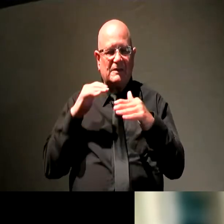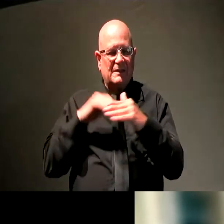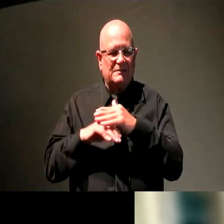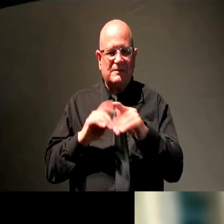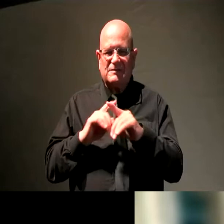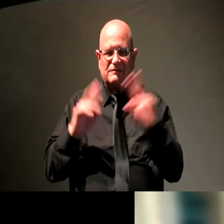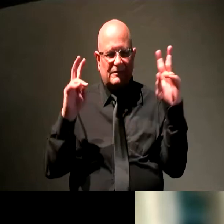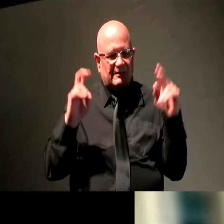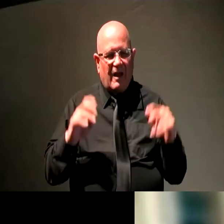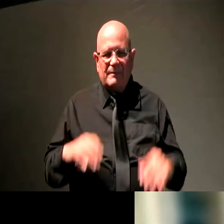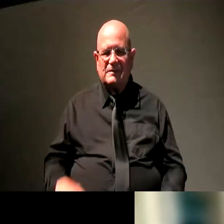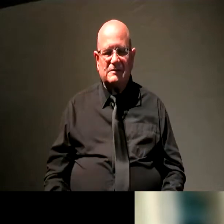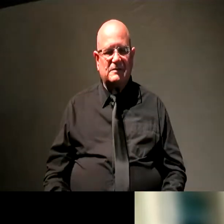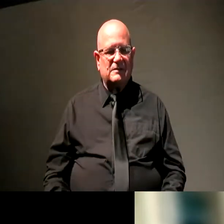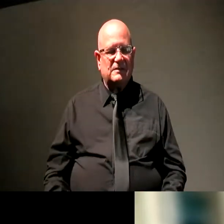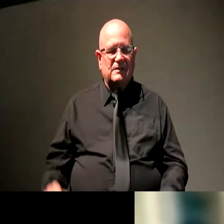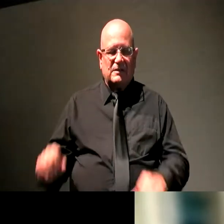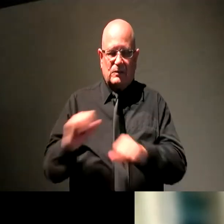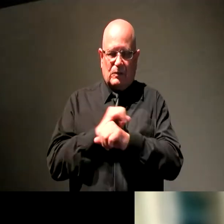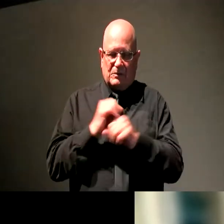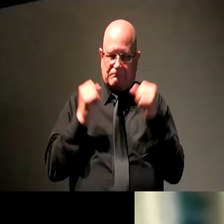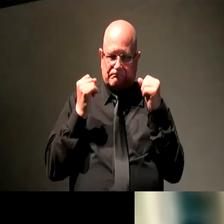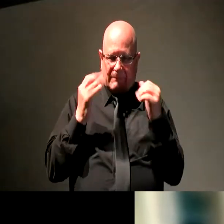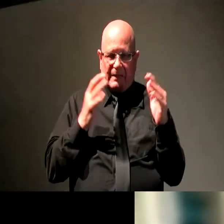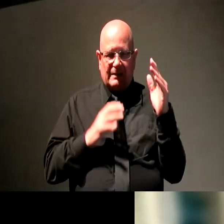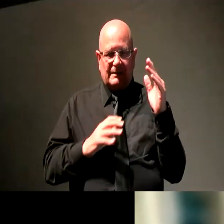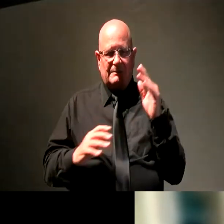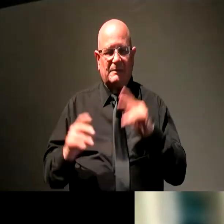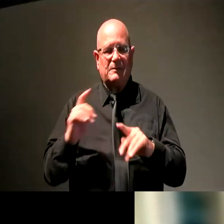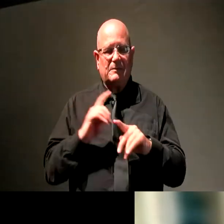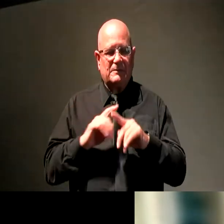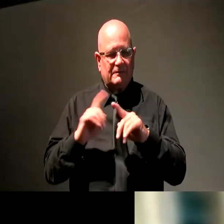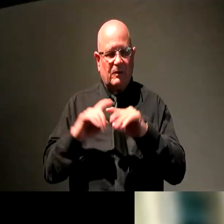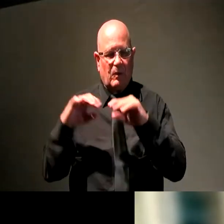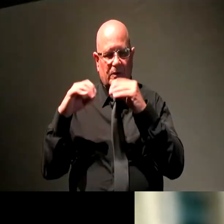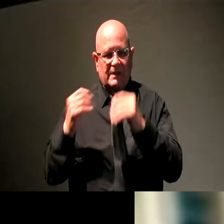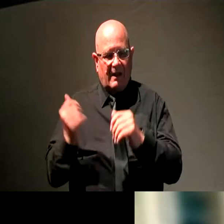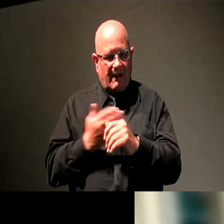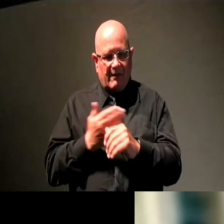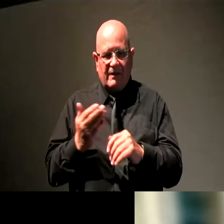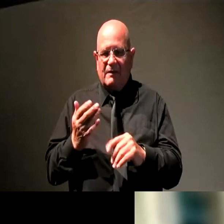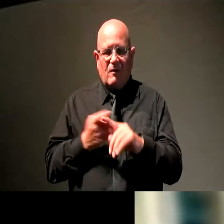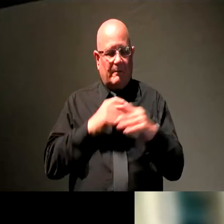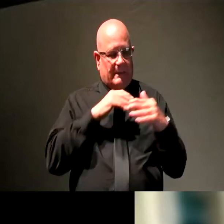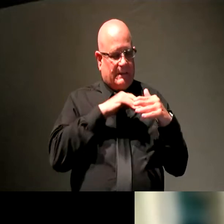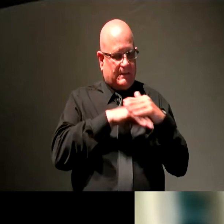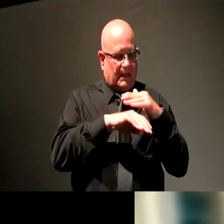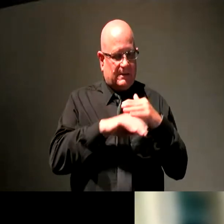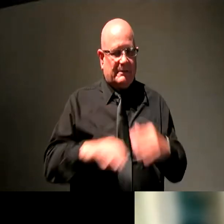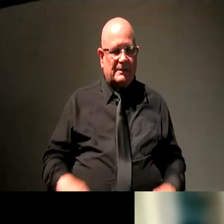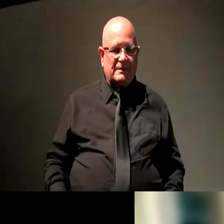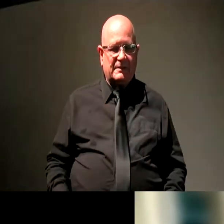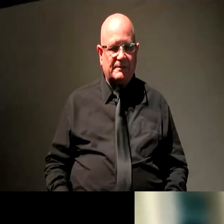Rob has worked with hundreds of individuals and dozens of organizations on everything from accessibility in a single PDF